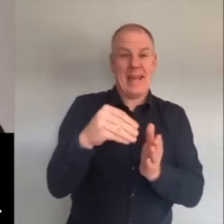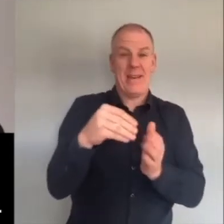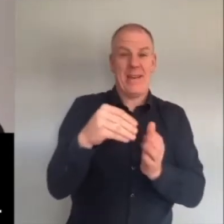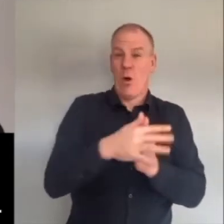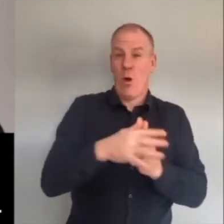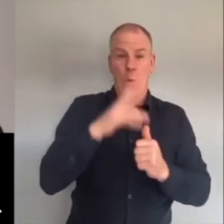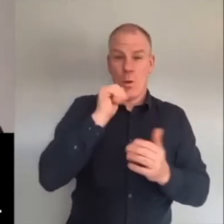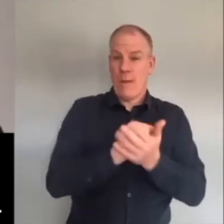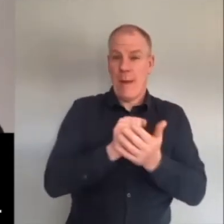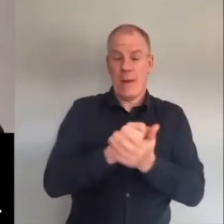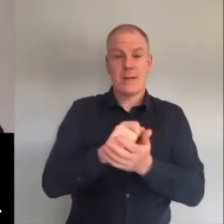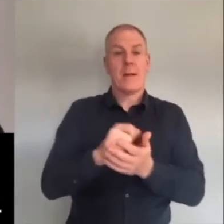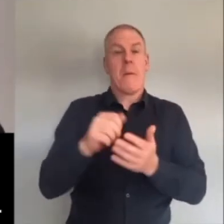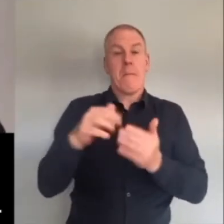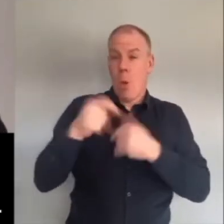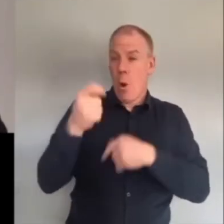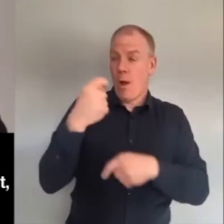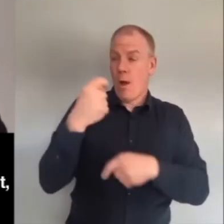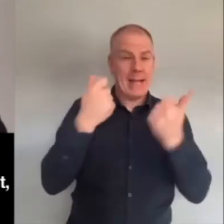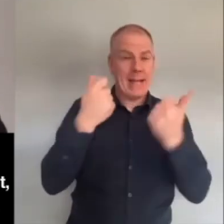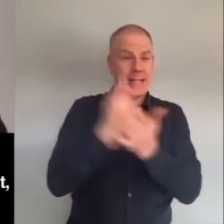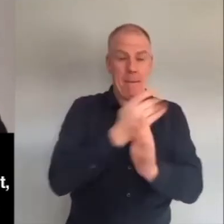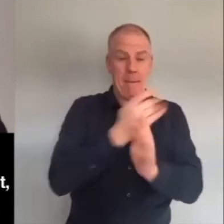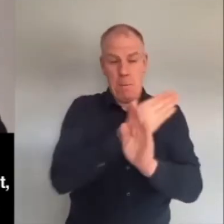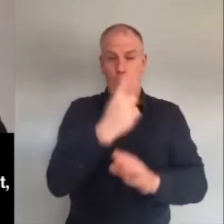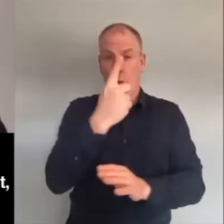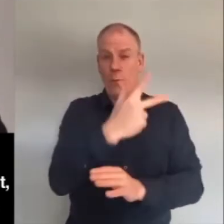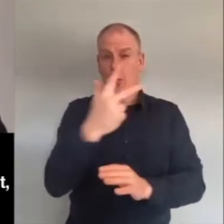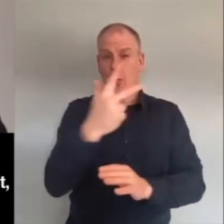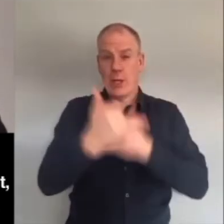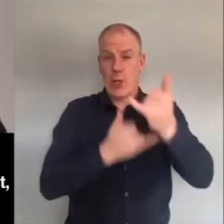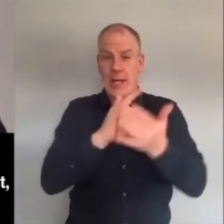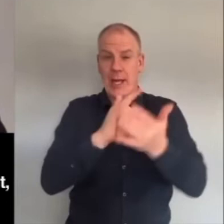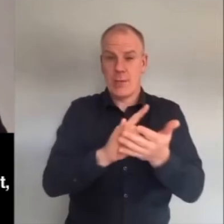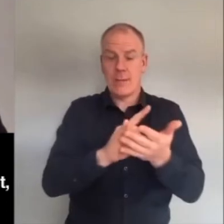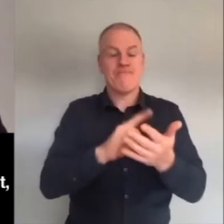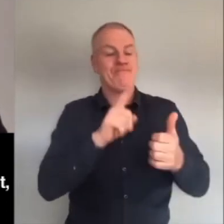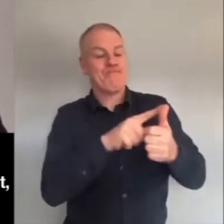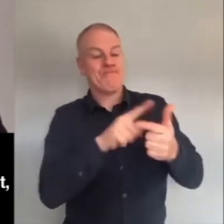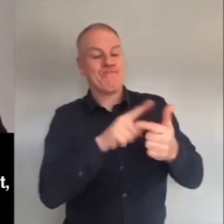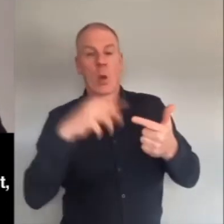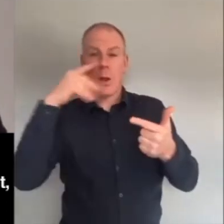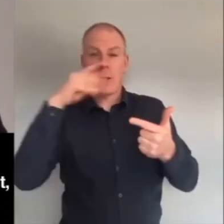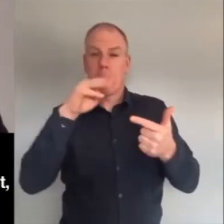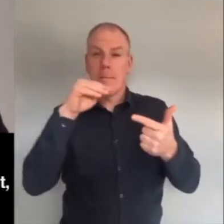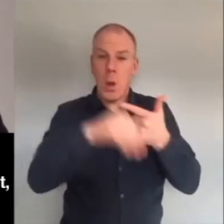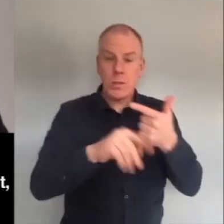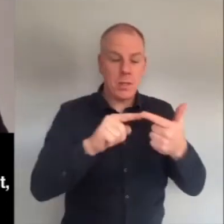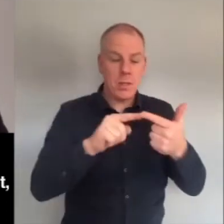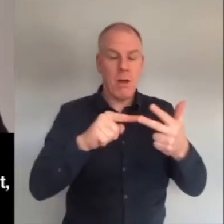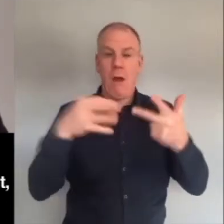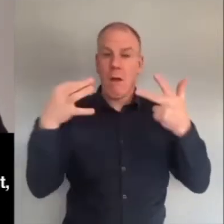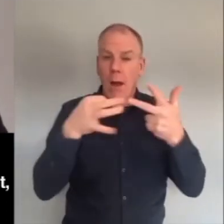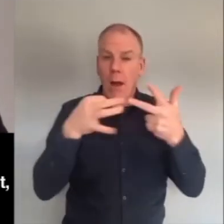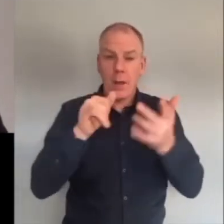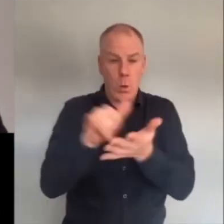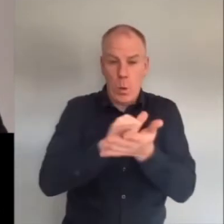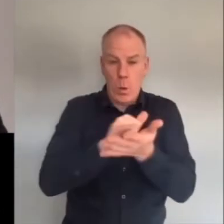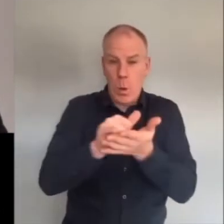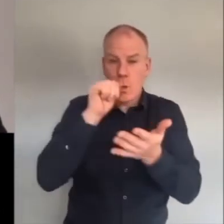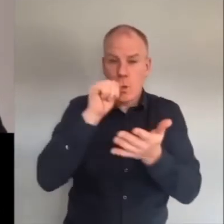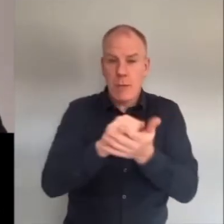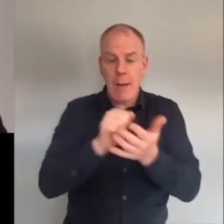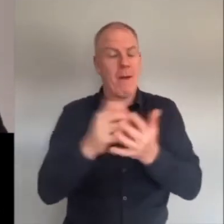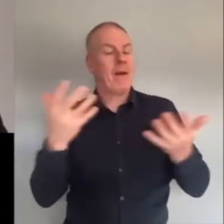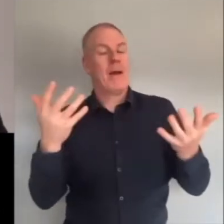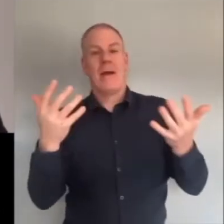newspaper's 133 year history. Other rivals like The Washington Post, The Guardian, The New Yorker, The Atlantic